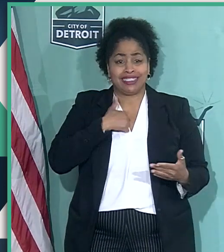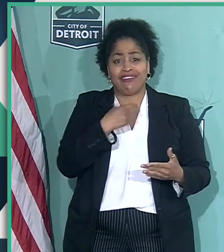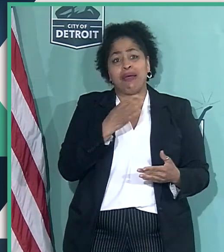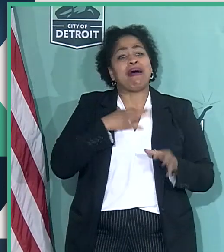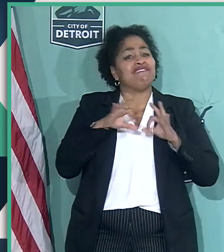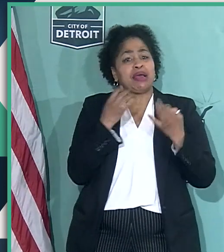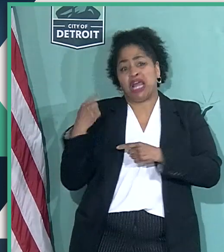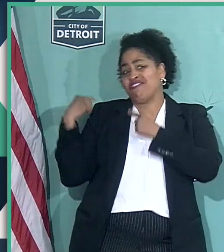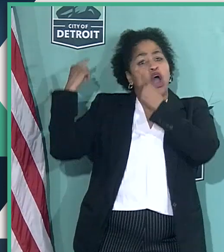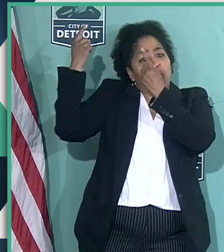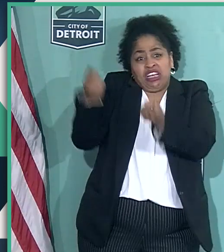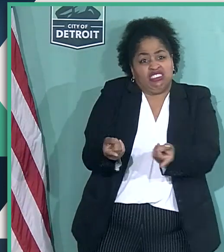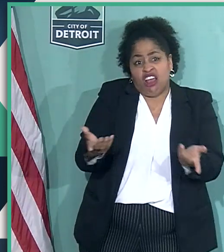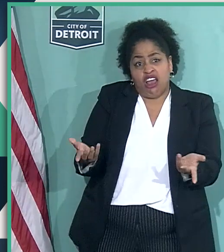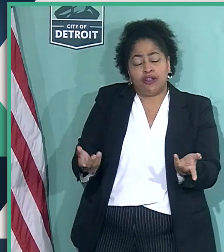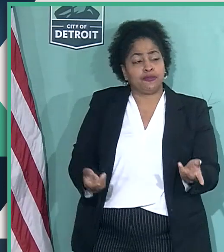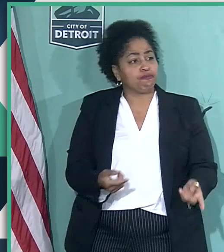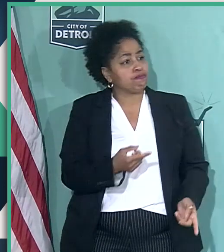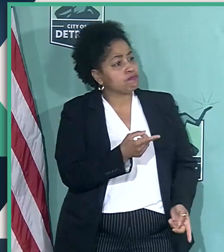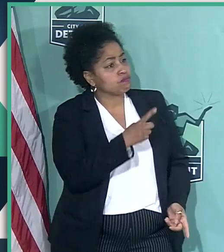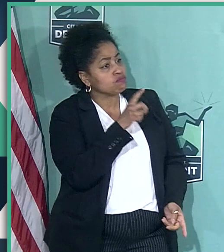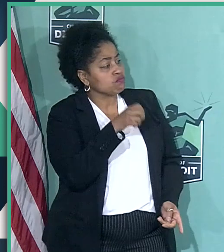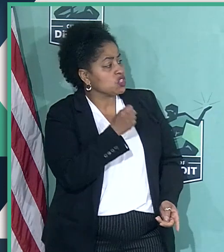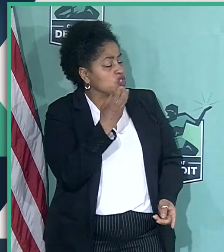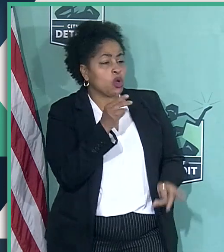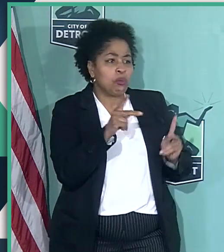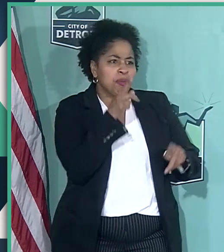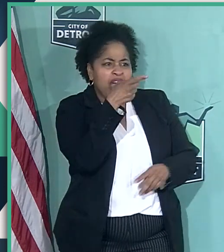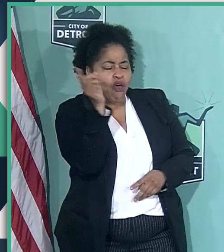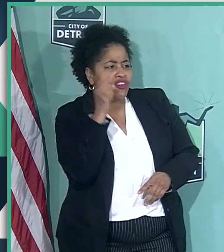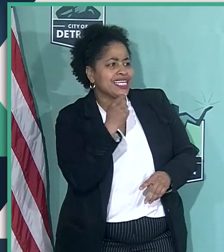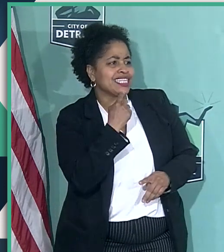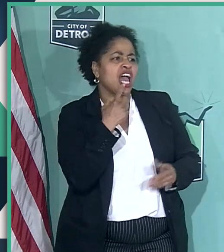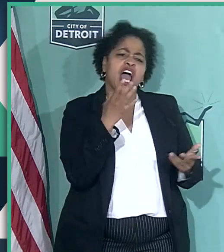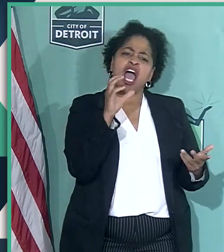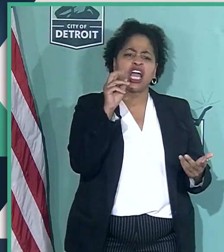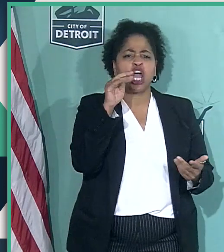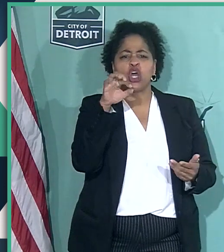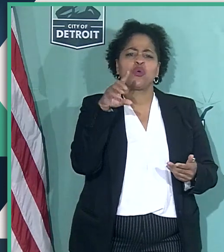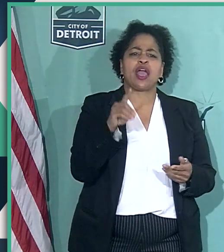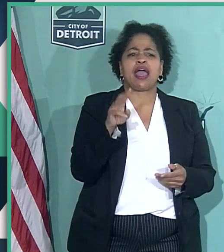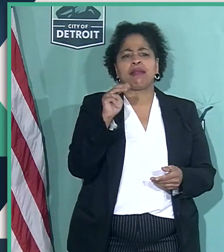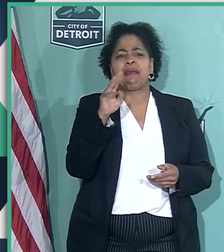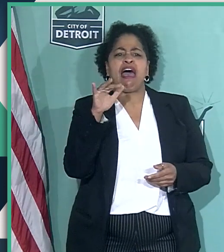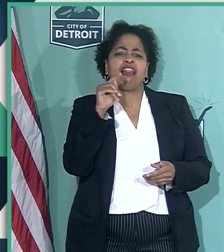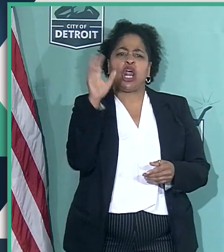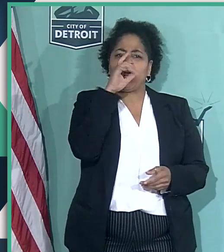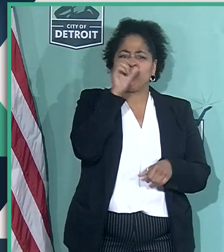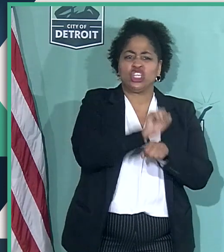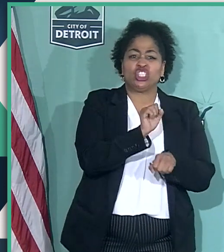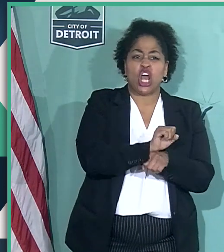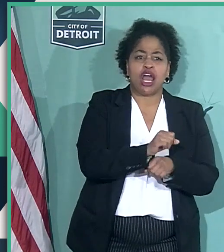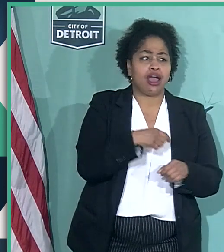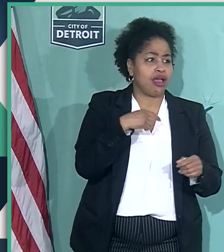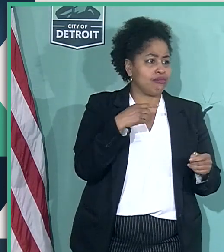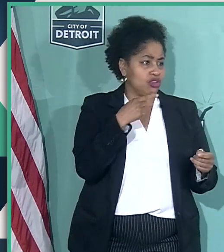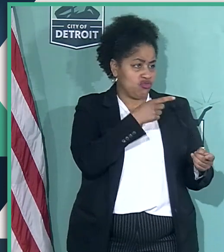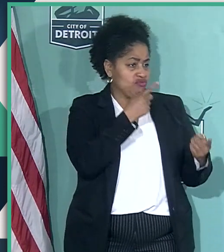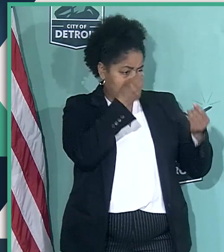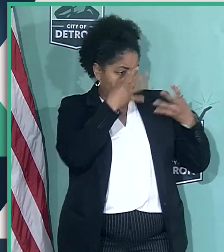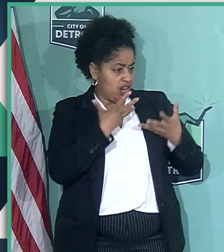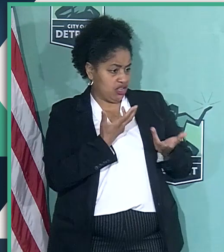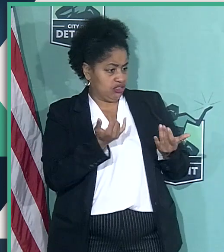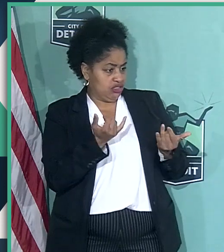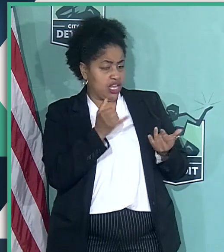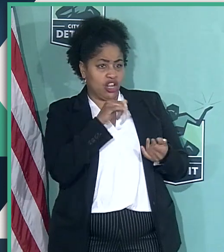done. Okay. So, so if, there are people out there saying, well, Conrad Mallett was looking for a job, you're telling us today you could have continued in your,